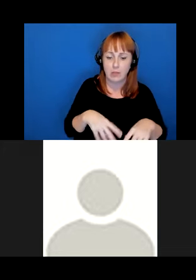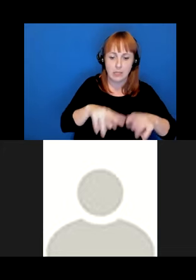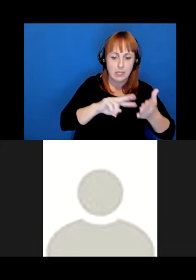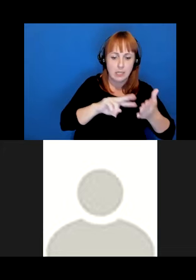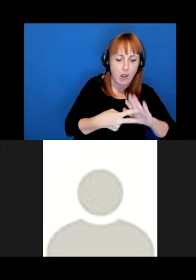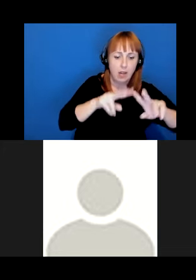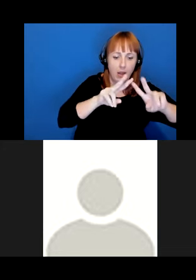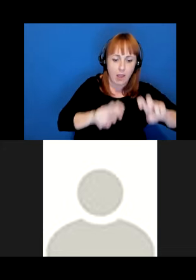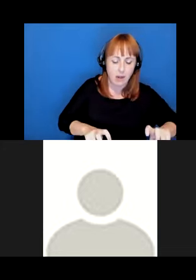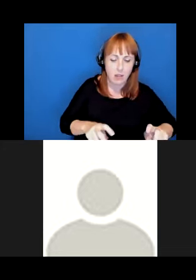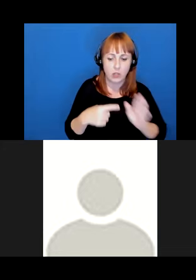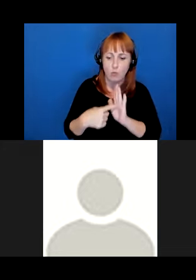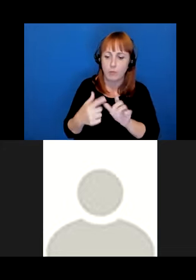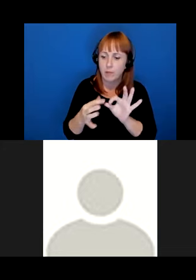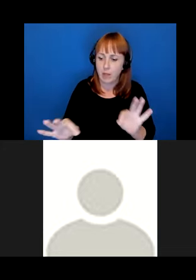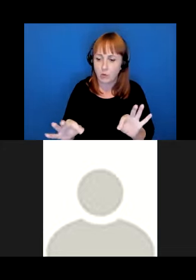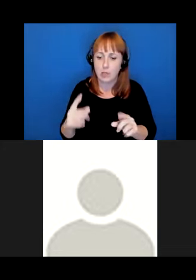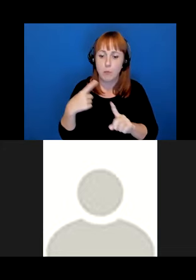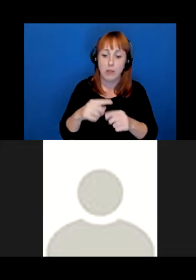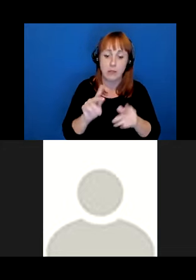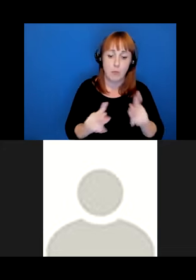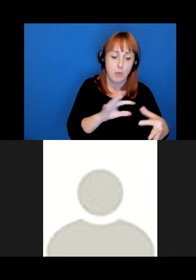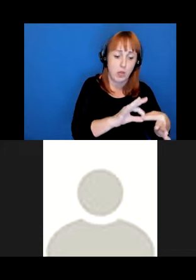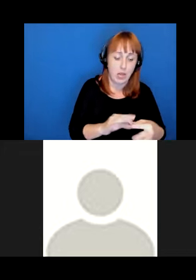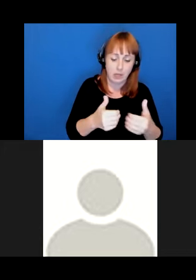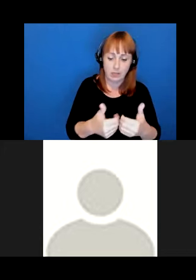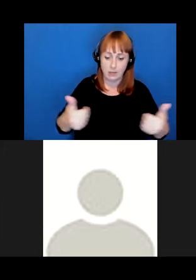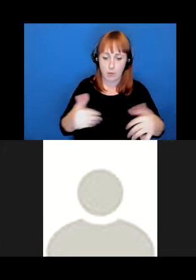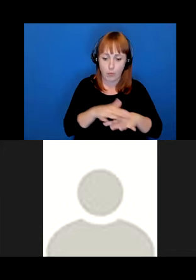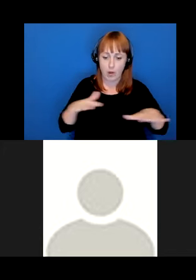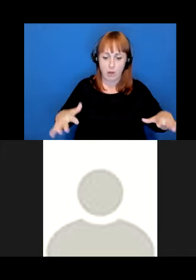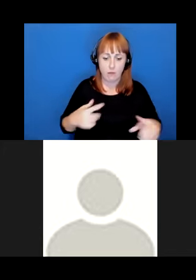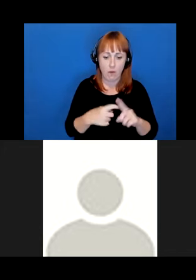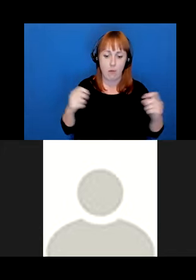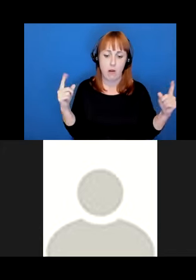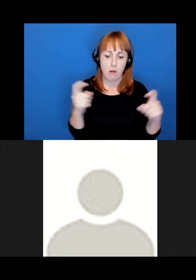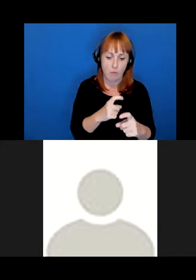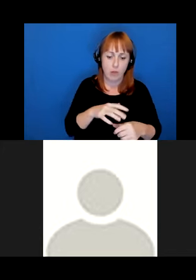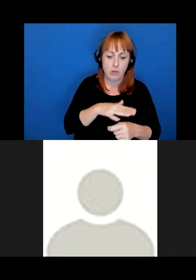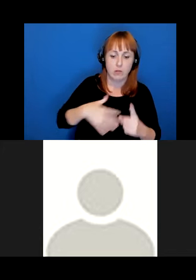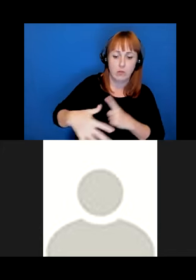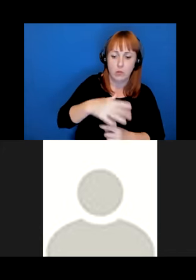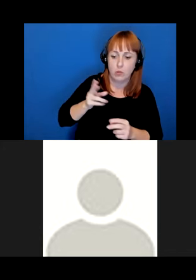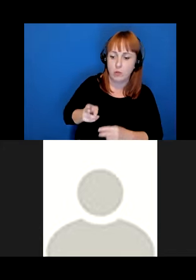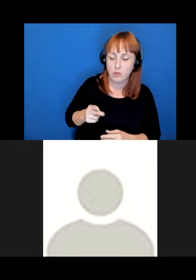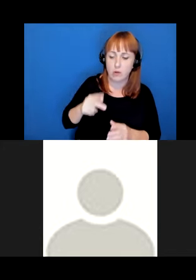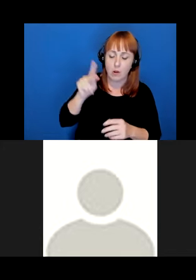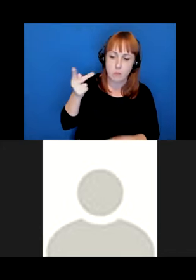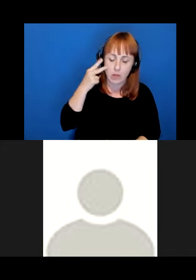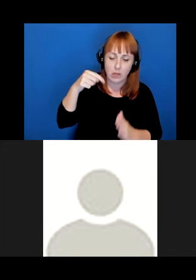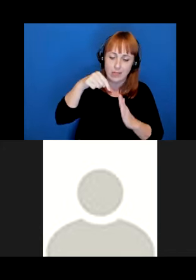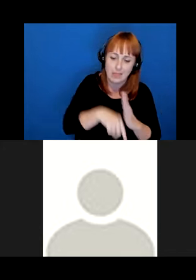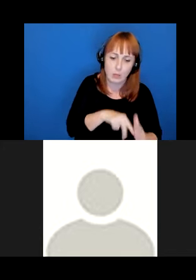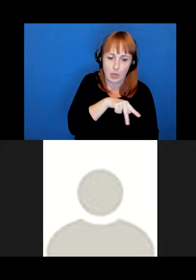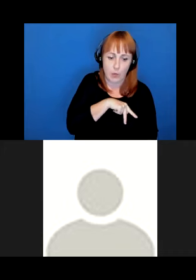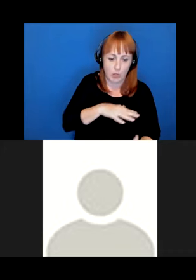representing languages and the people connected to them separately from the complex socio historical political and deeply personal context